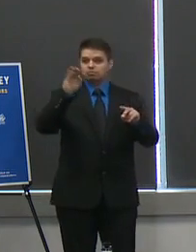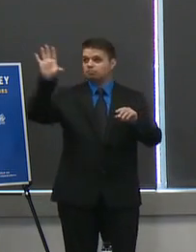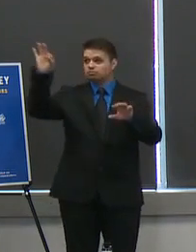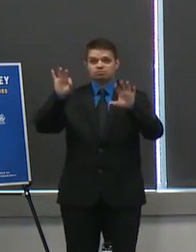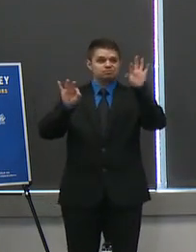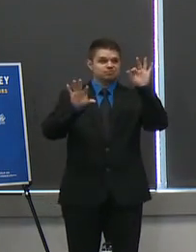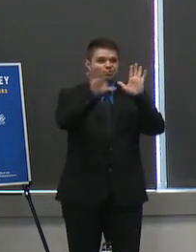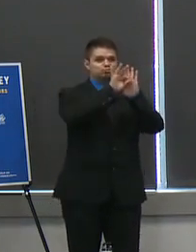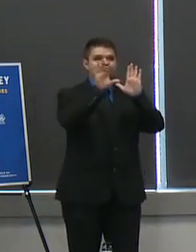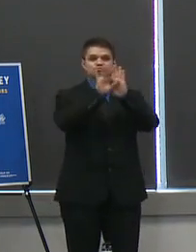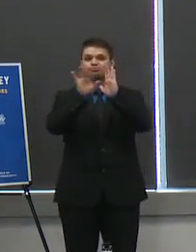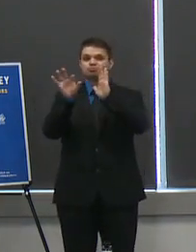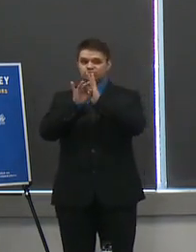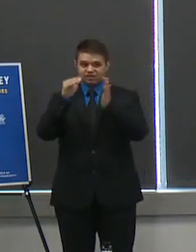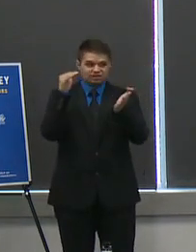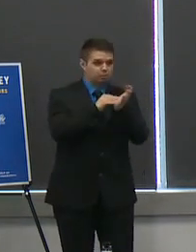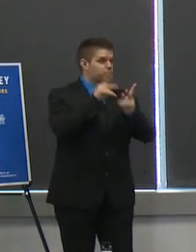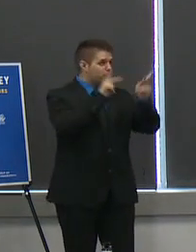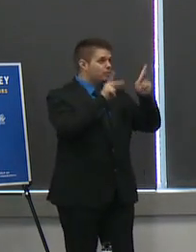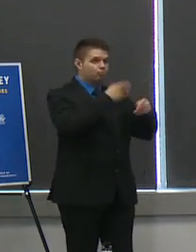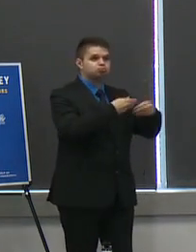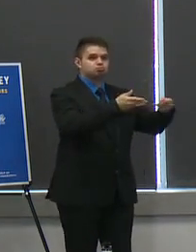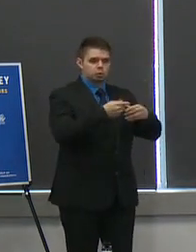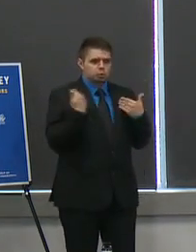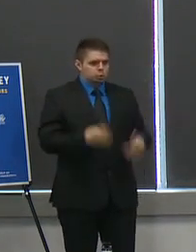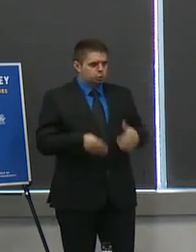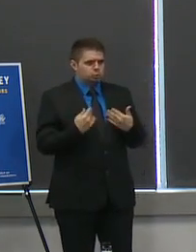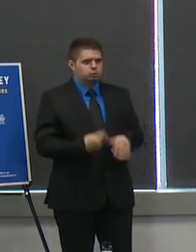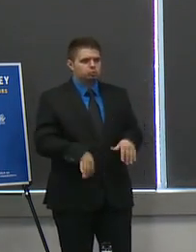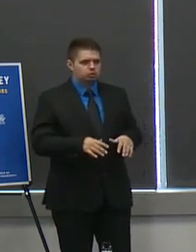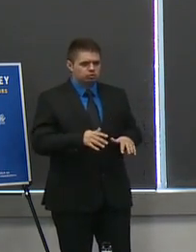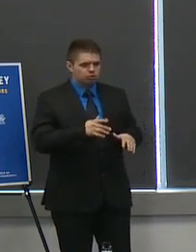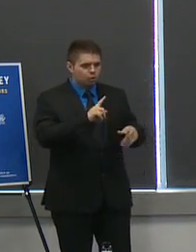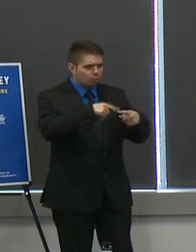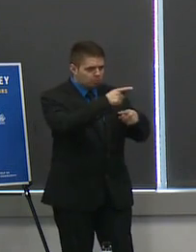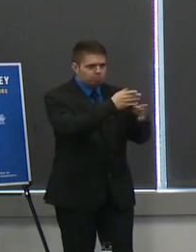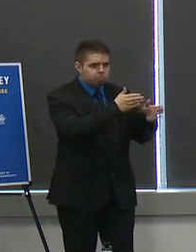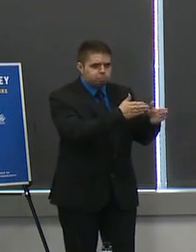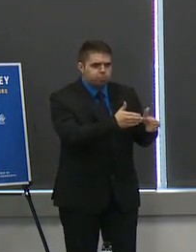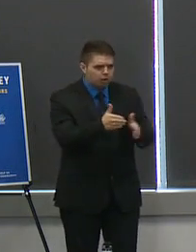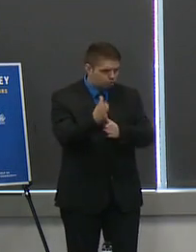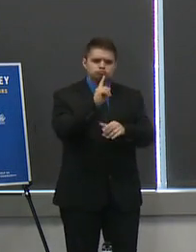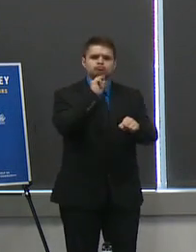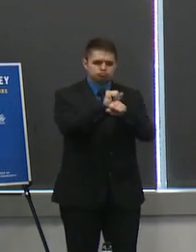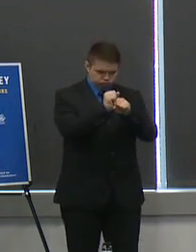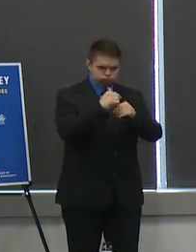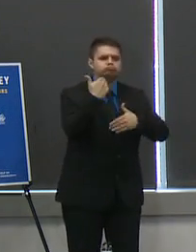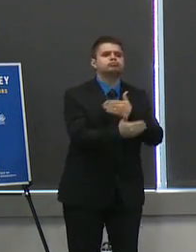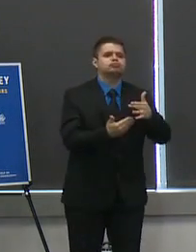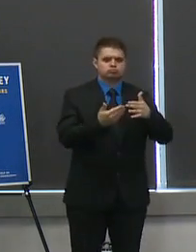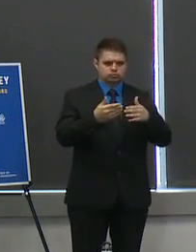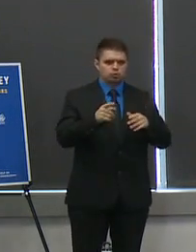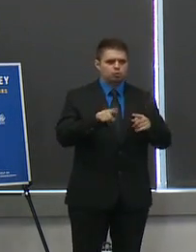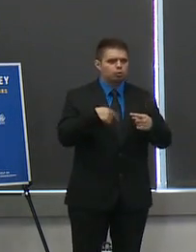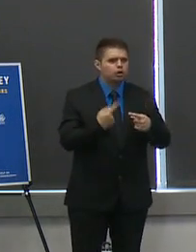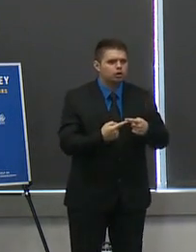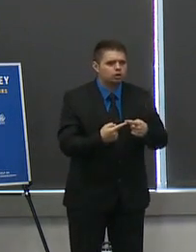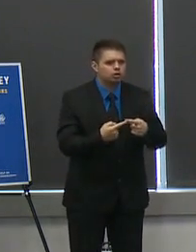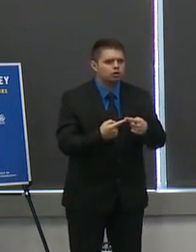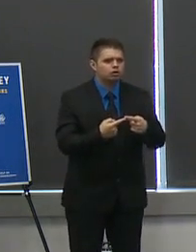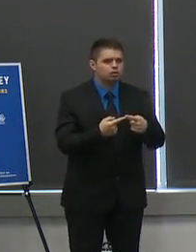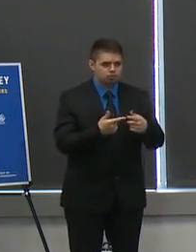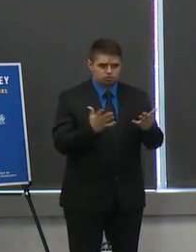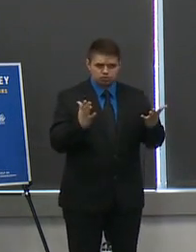thousand people um when do you plan on starting that and is the work of setting a precedent